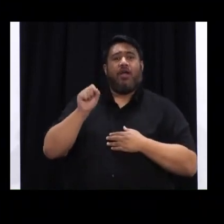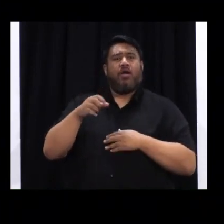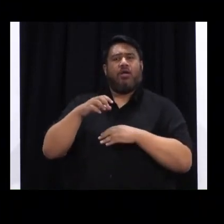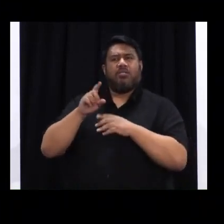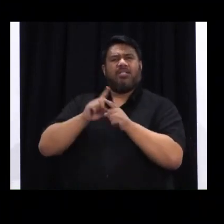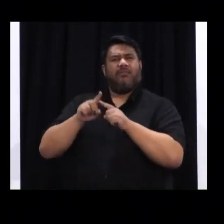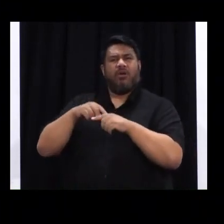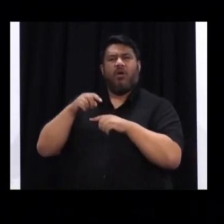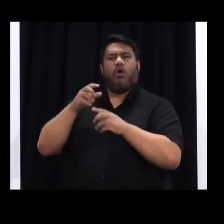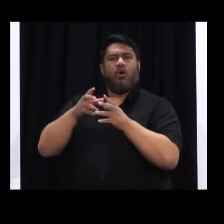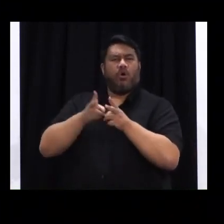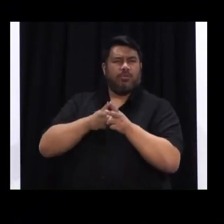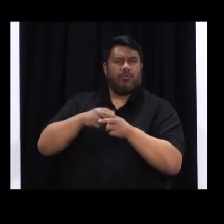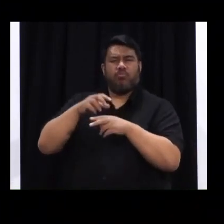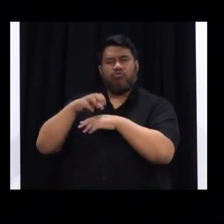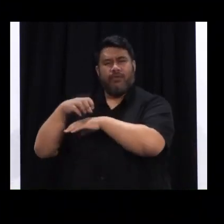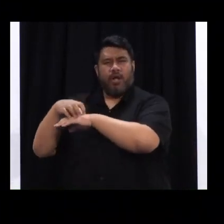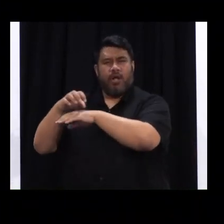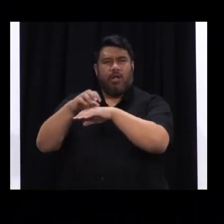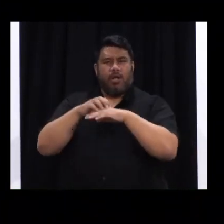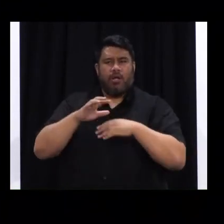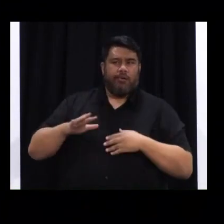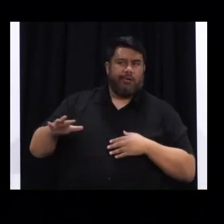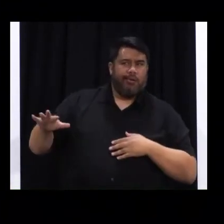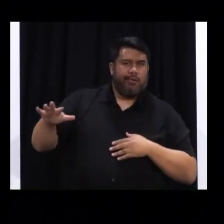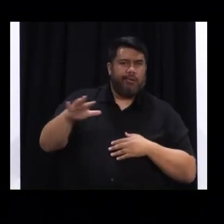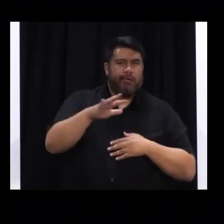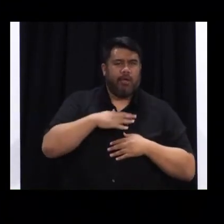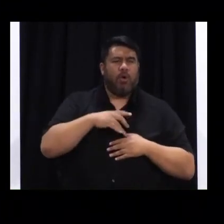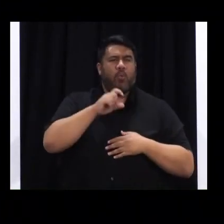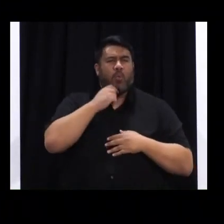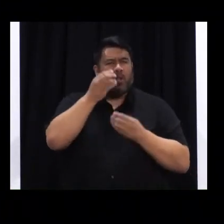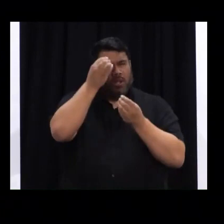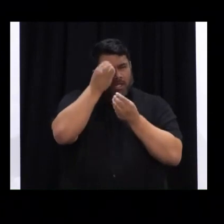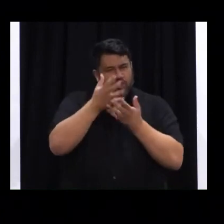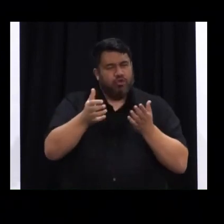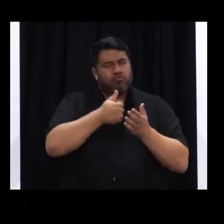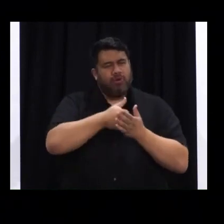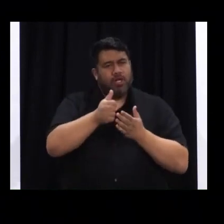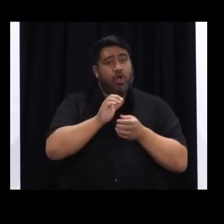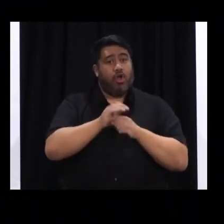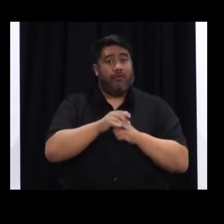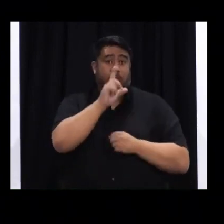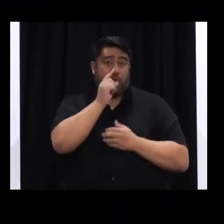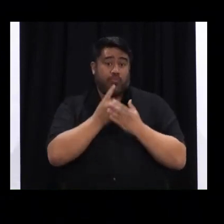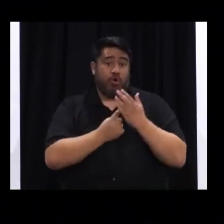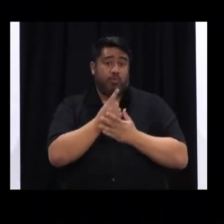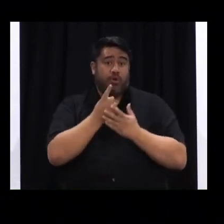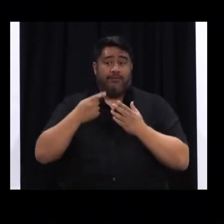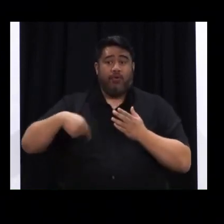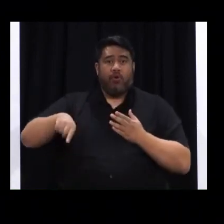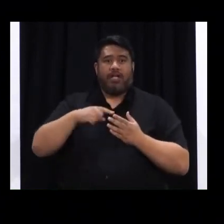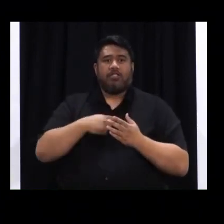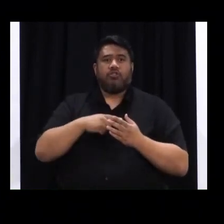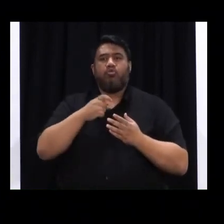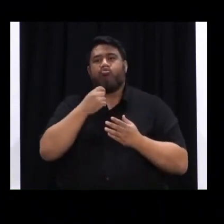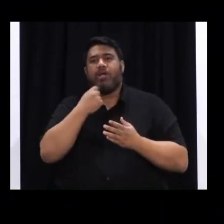speak to ongoing community-based surveillance opportunities, and we'll share the details of those over the coming days as well.